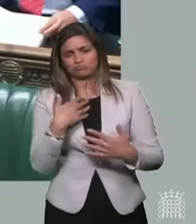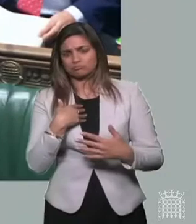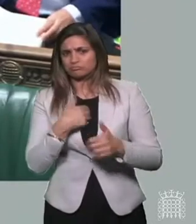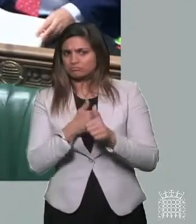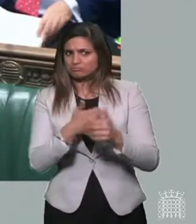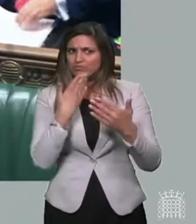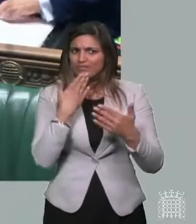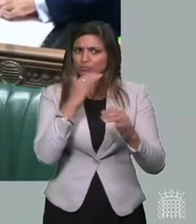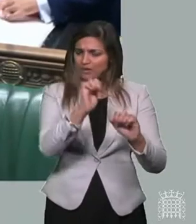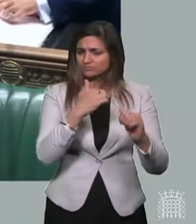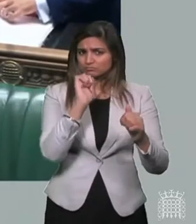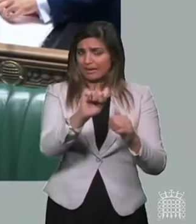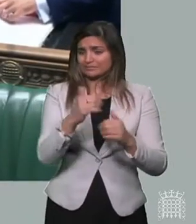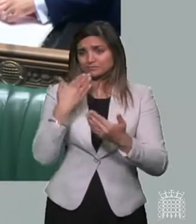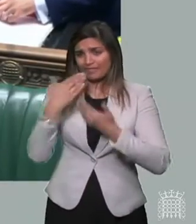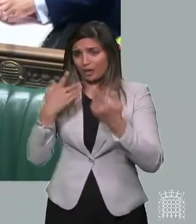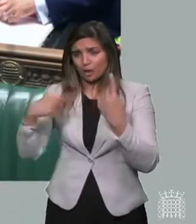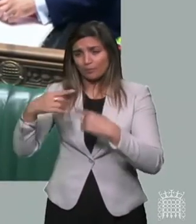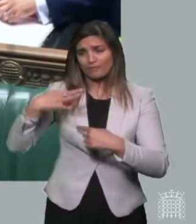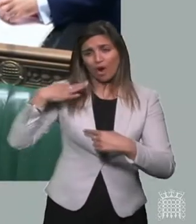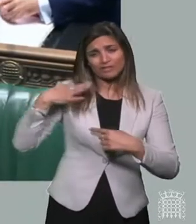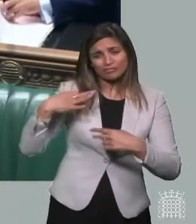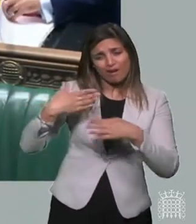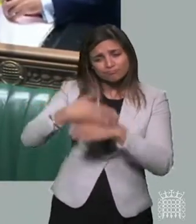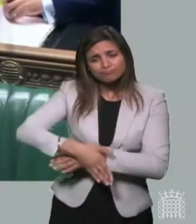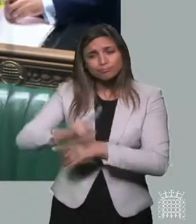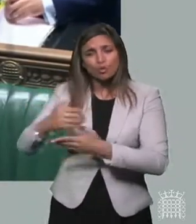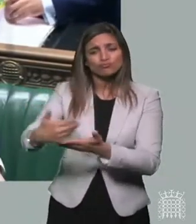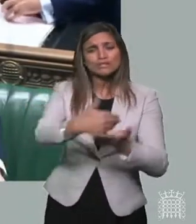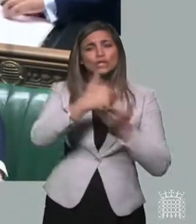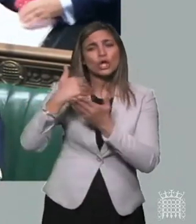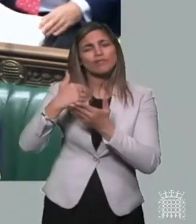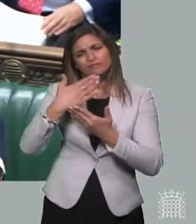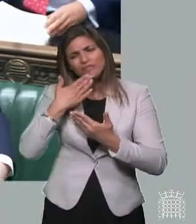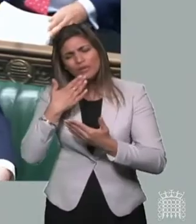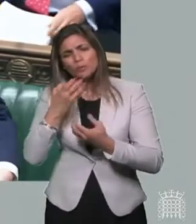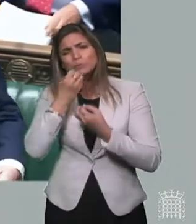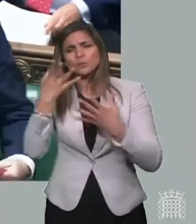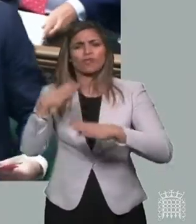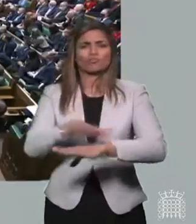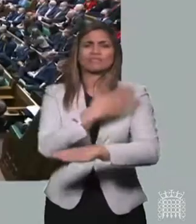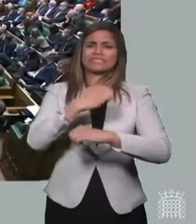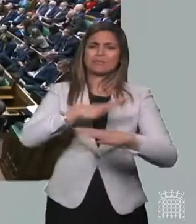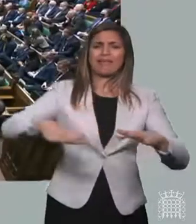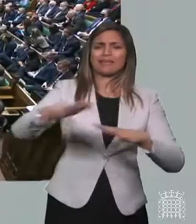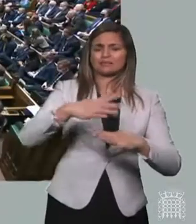volunteers, and I will do what I can to assist her in protecting this beautiful green space.